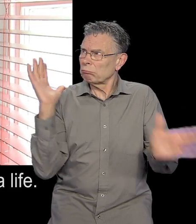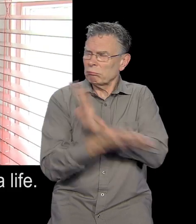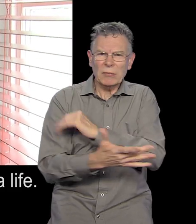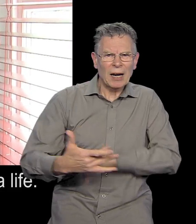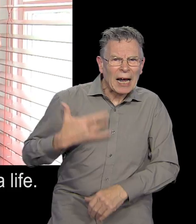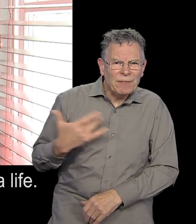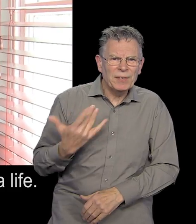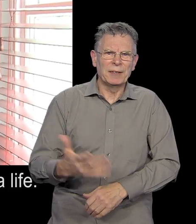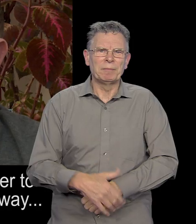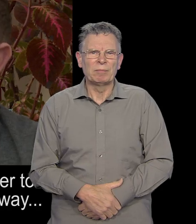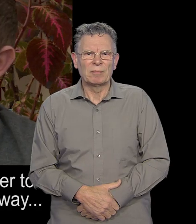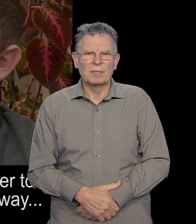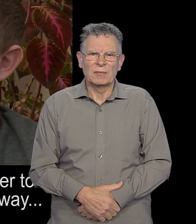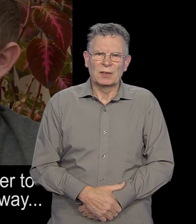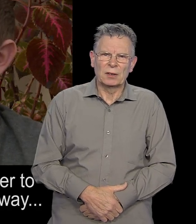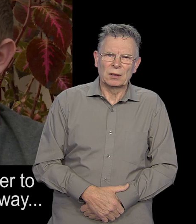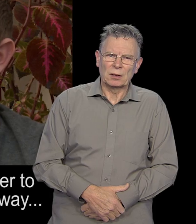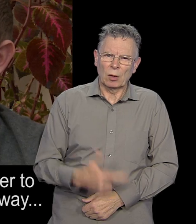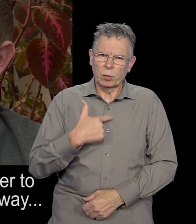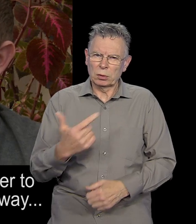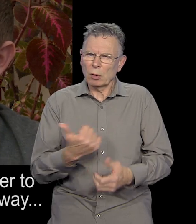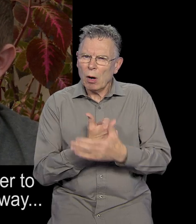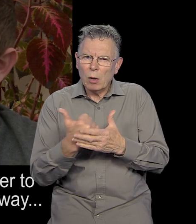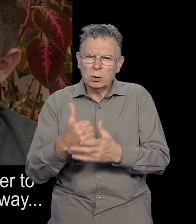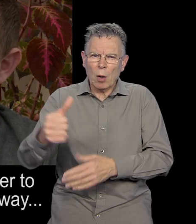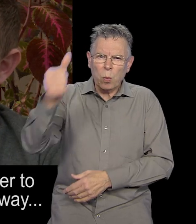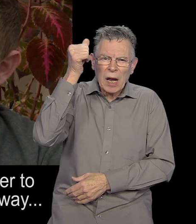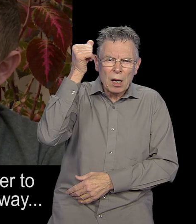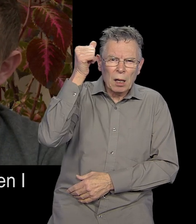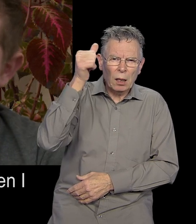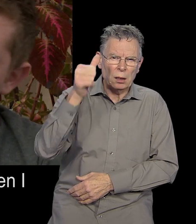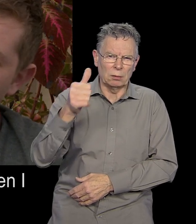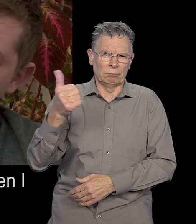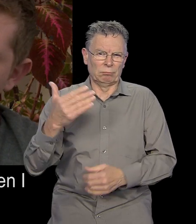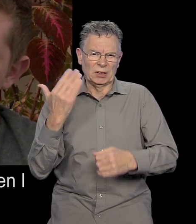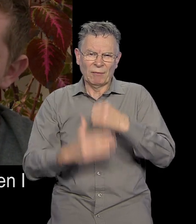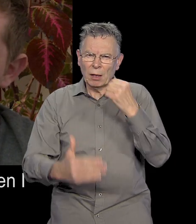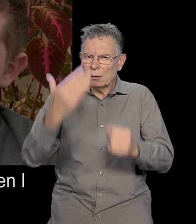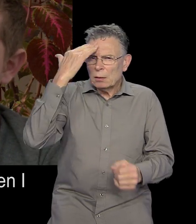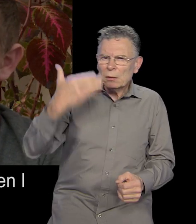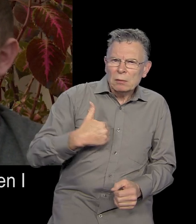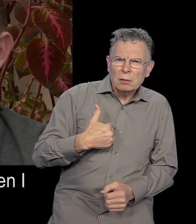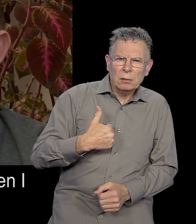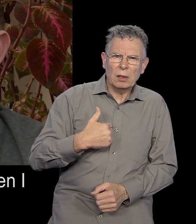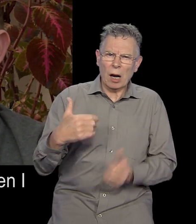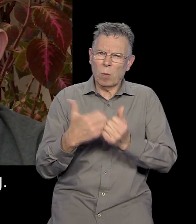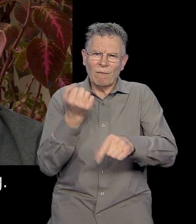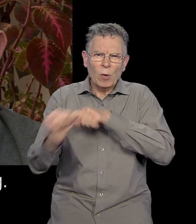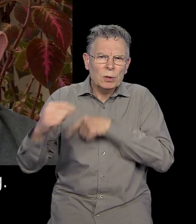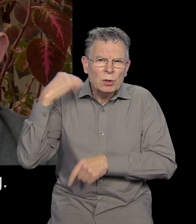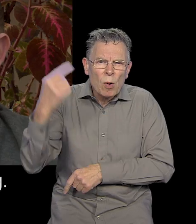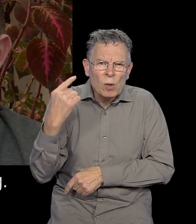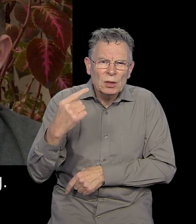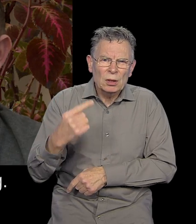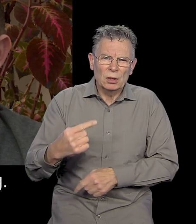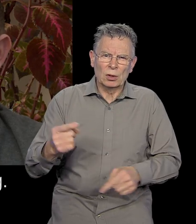life. I was always aware of it but never to the point where I'd go out my way to avoid noise. Obviously once I did have the tinnitus it was a